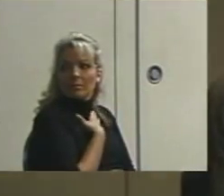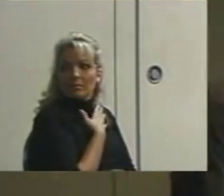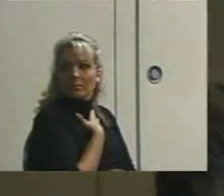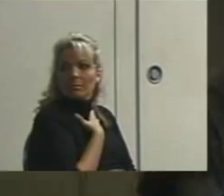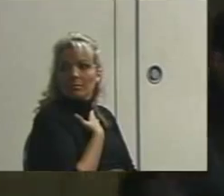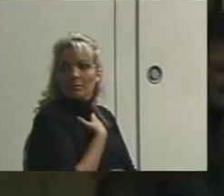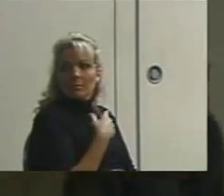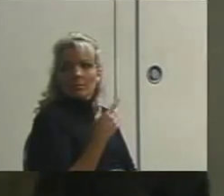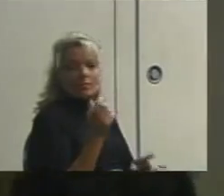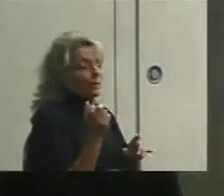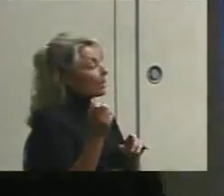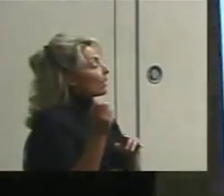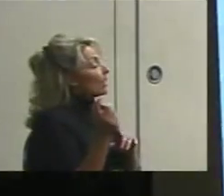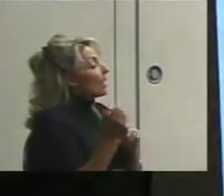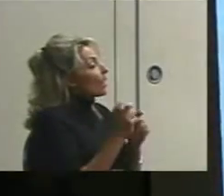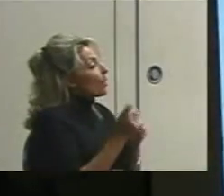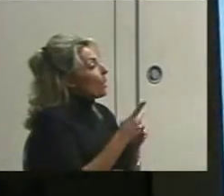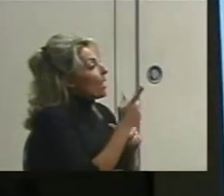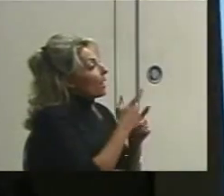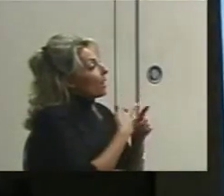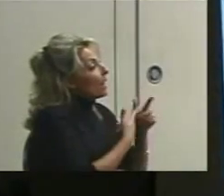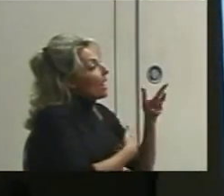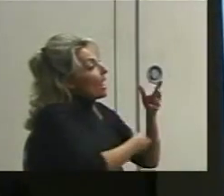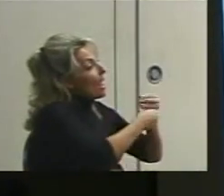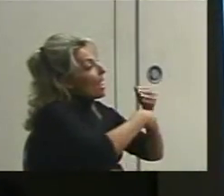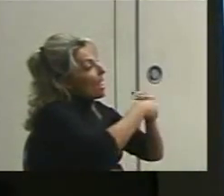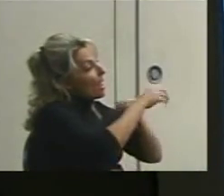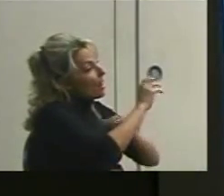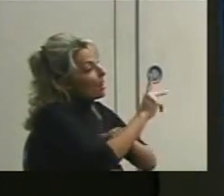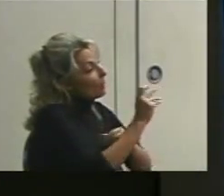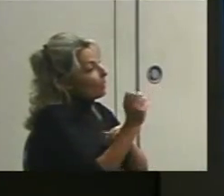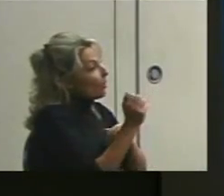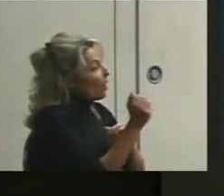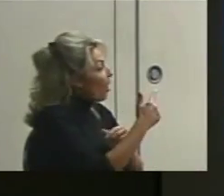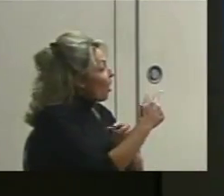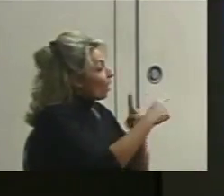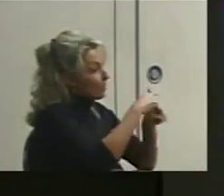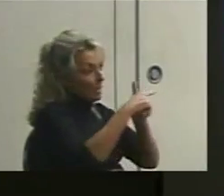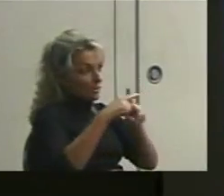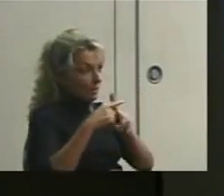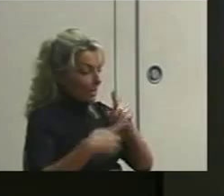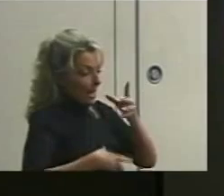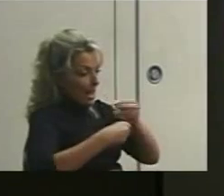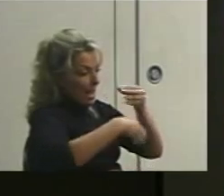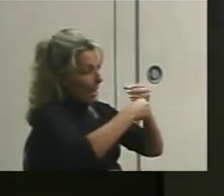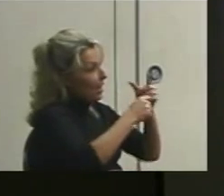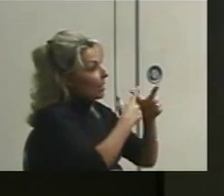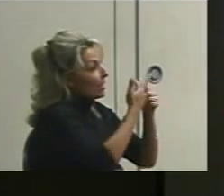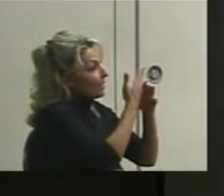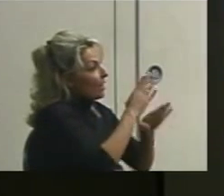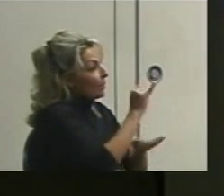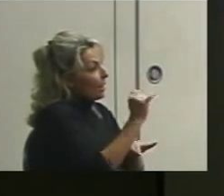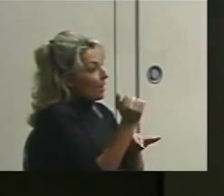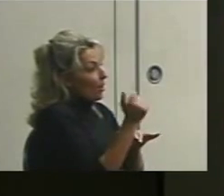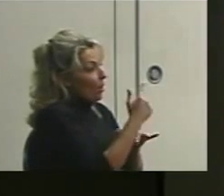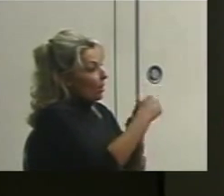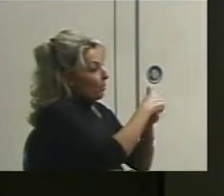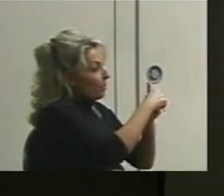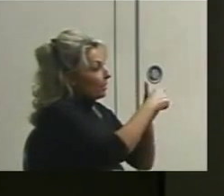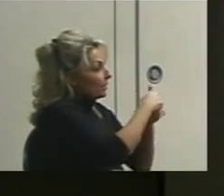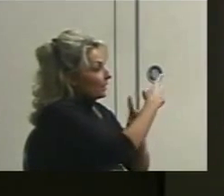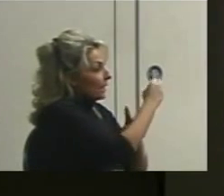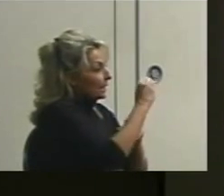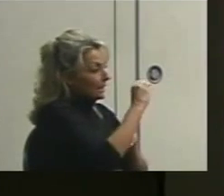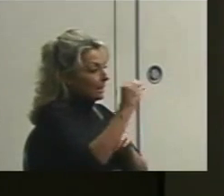I go back in and I add up all of the pluses and I divide by all of the pluses and